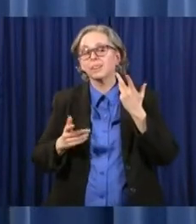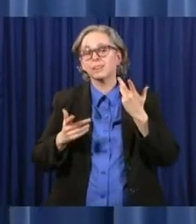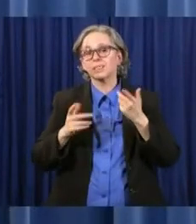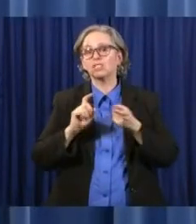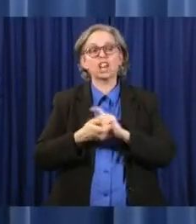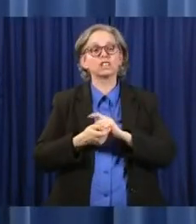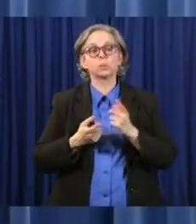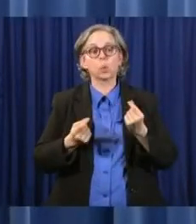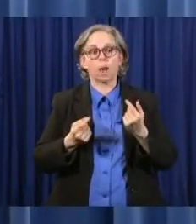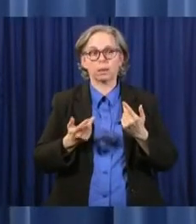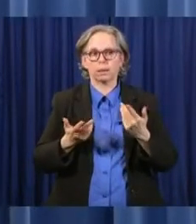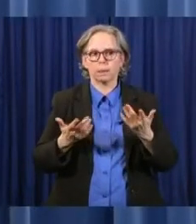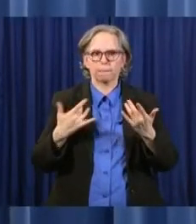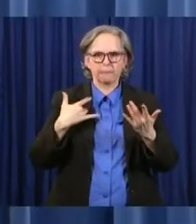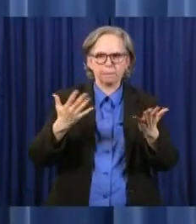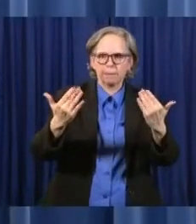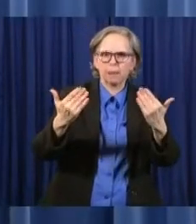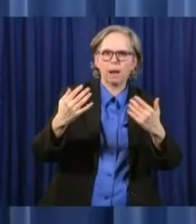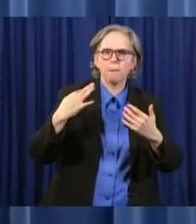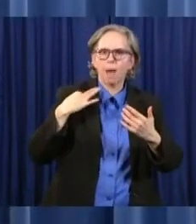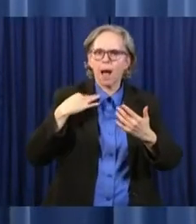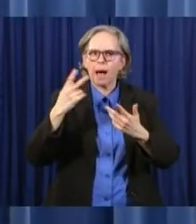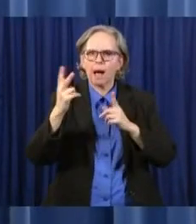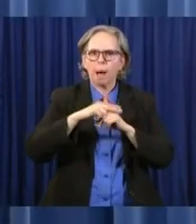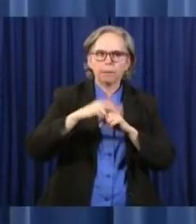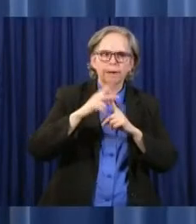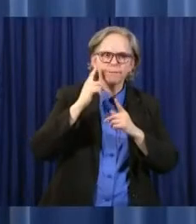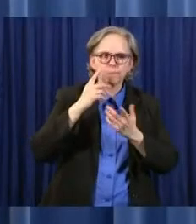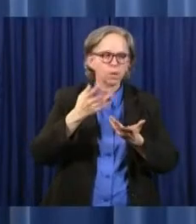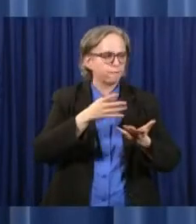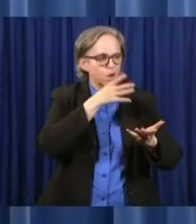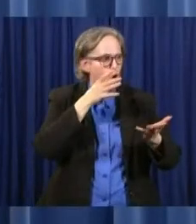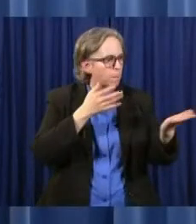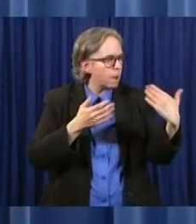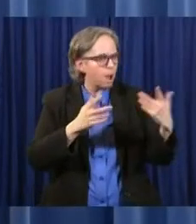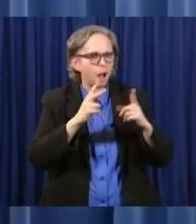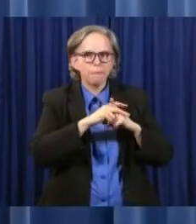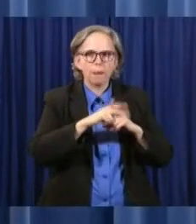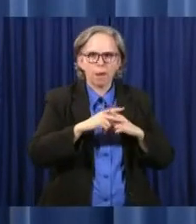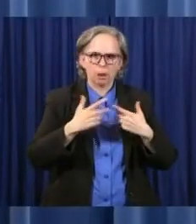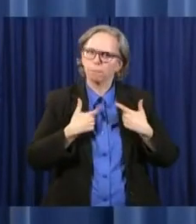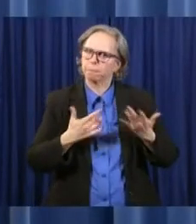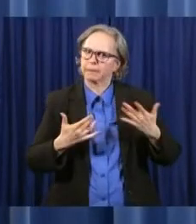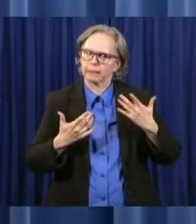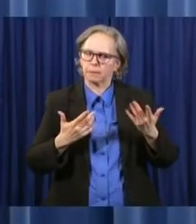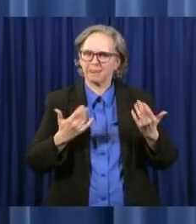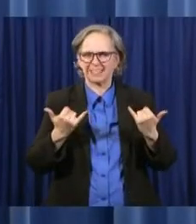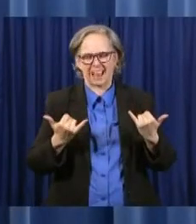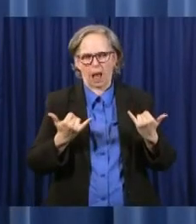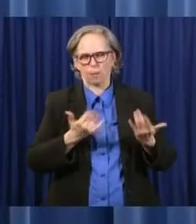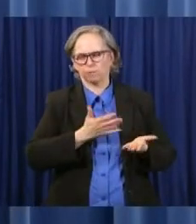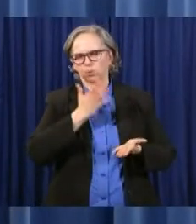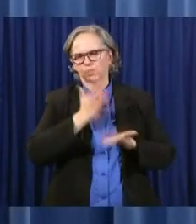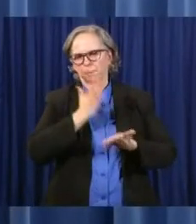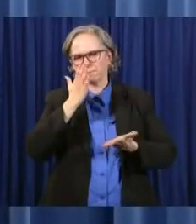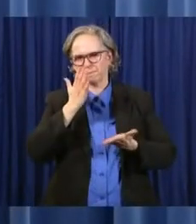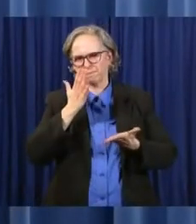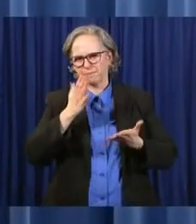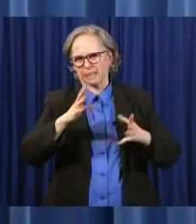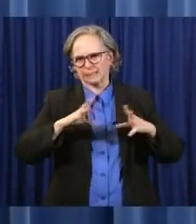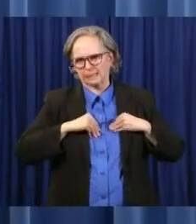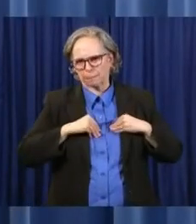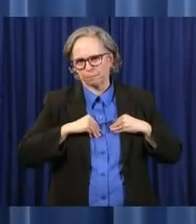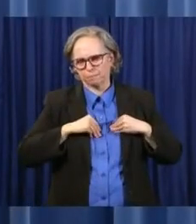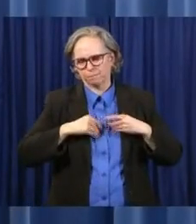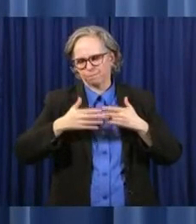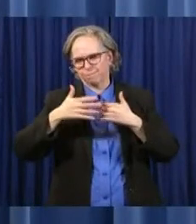more applications in and got some more farmers in at some point. When it filled, we had to, we had to, we just shut it down because we're, we're afraid that we